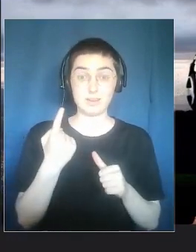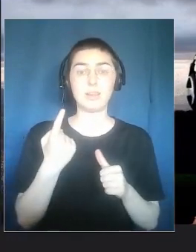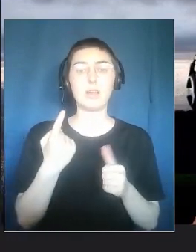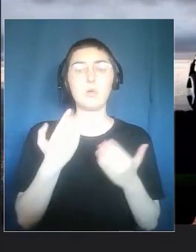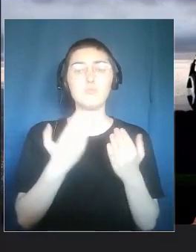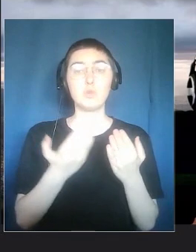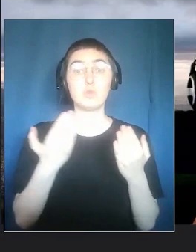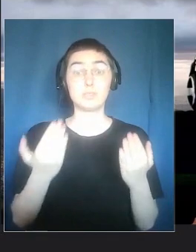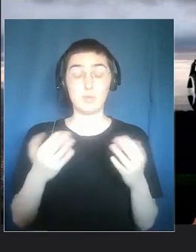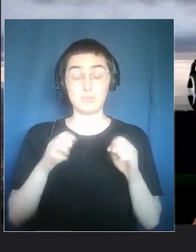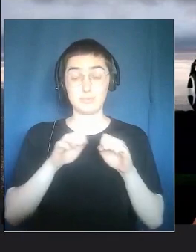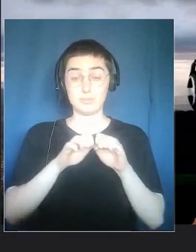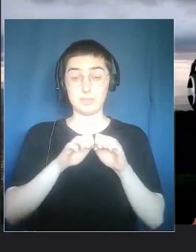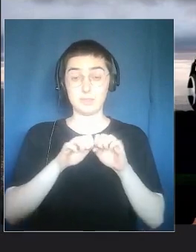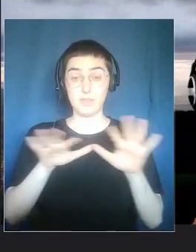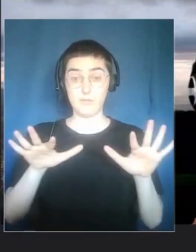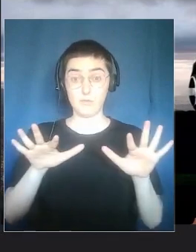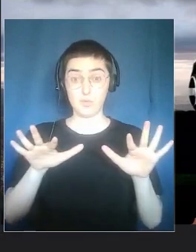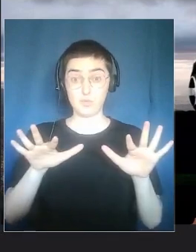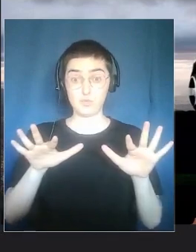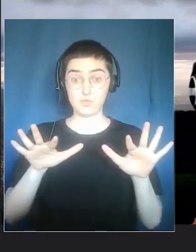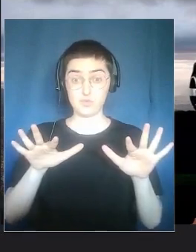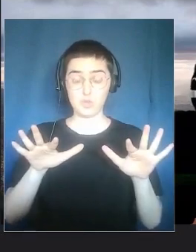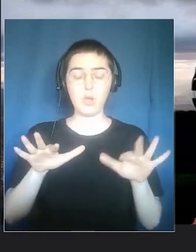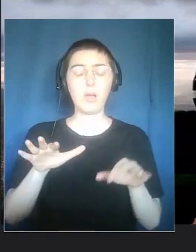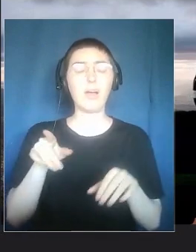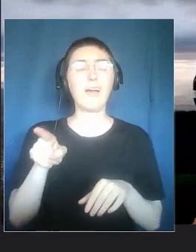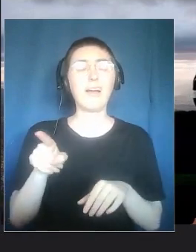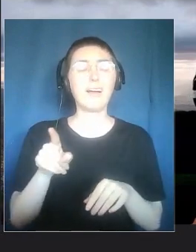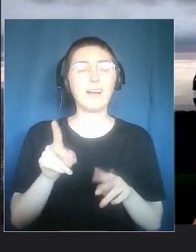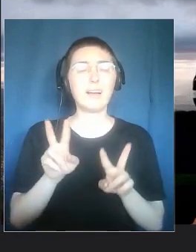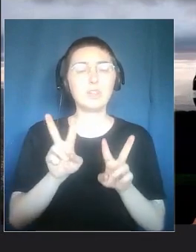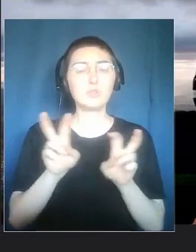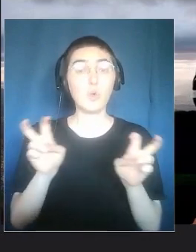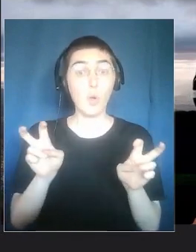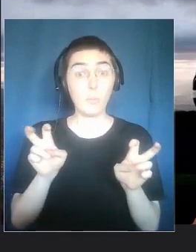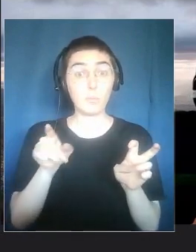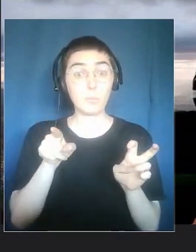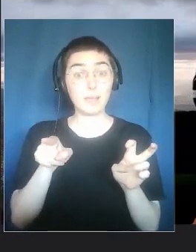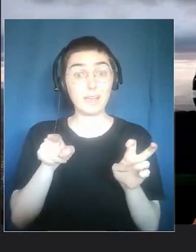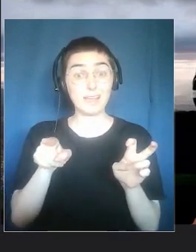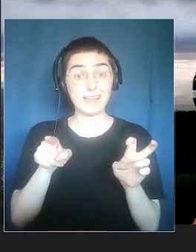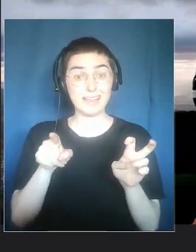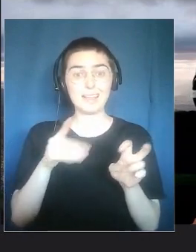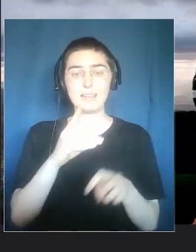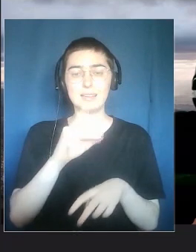on the topic of ceramics. And then I was asked